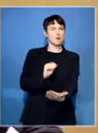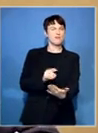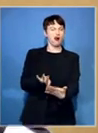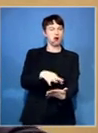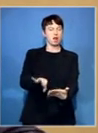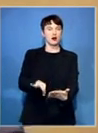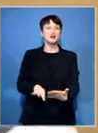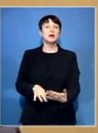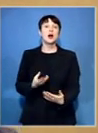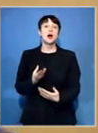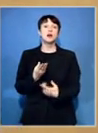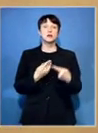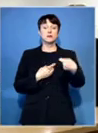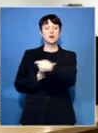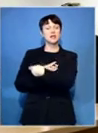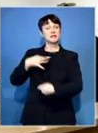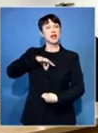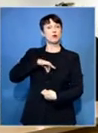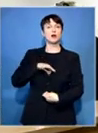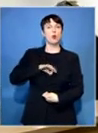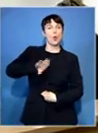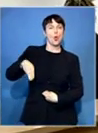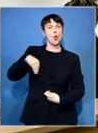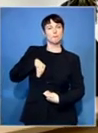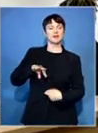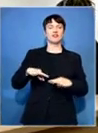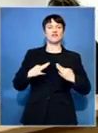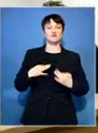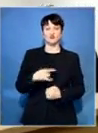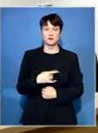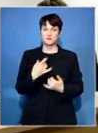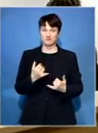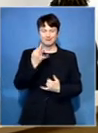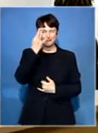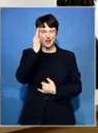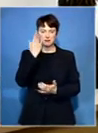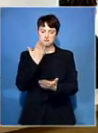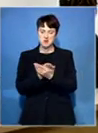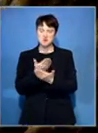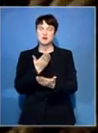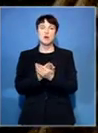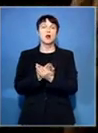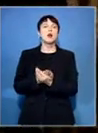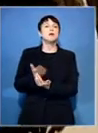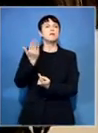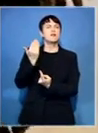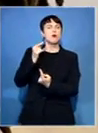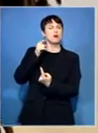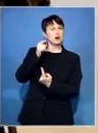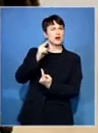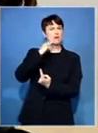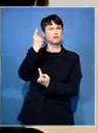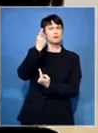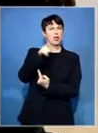the salaries paid to the bogus teachers. The state is said to call a number of pre-primary school principals whose signatures